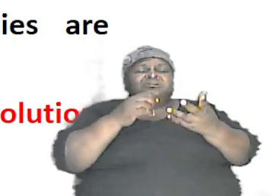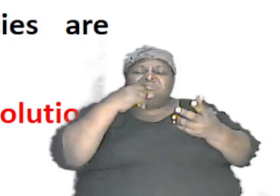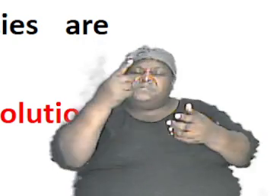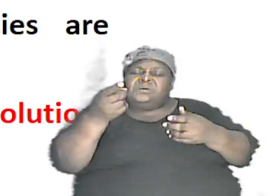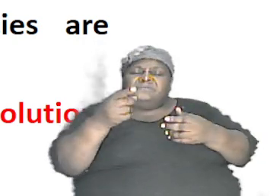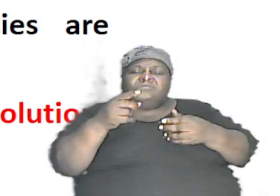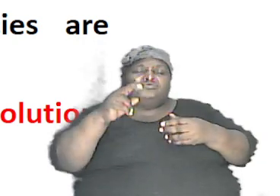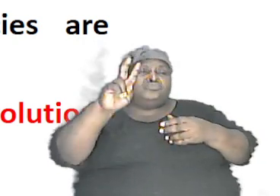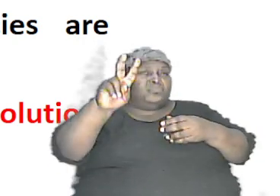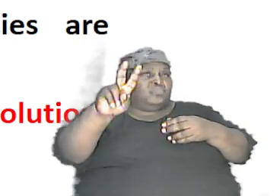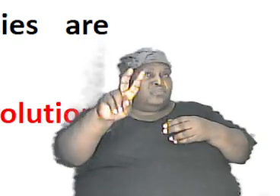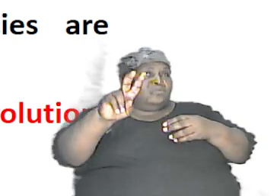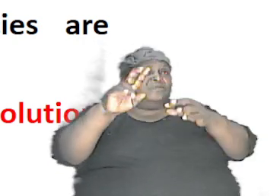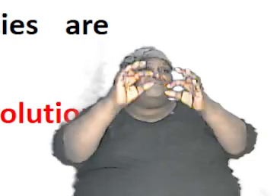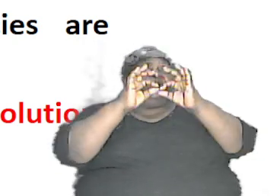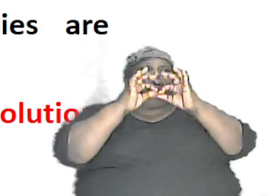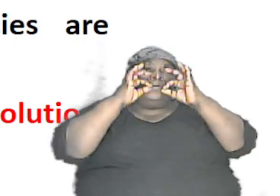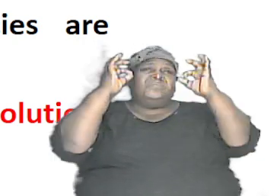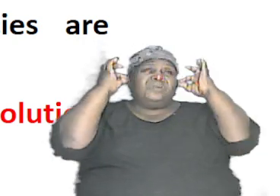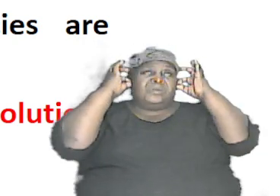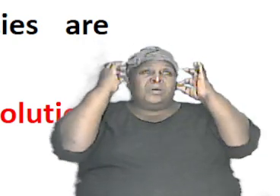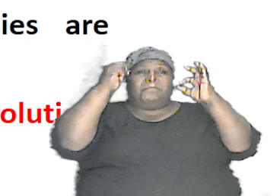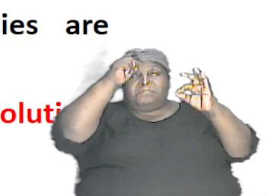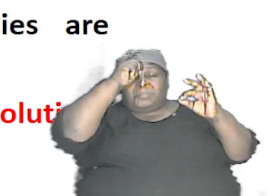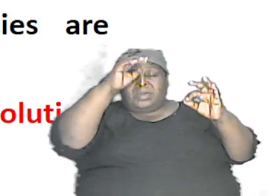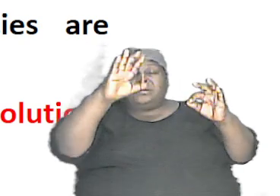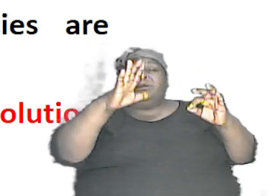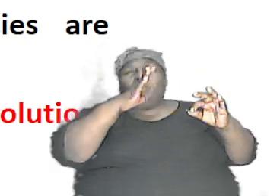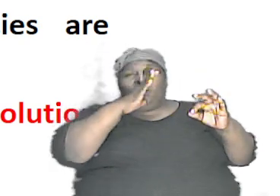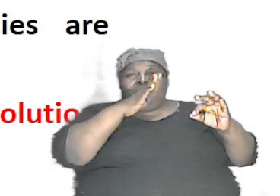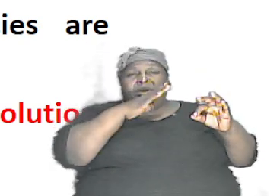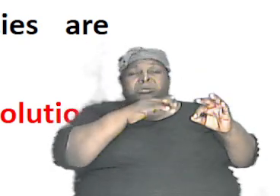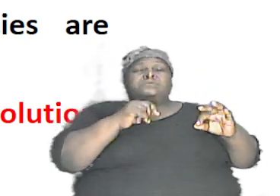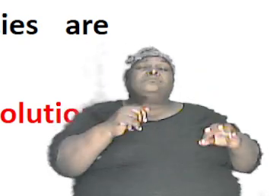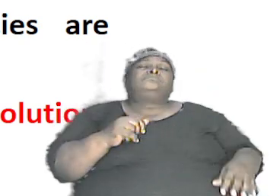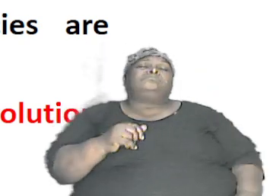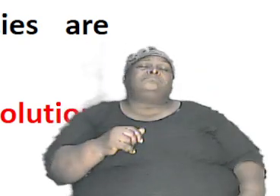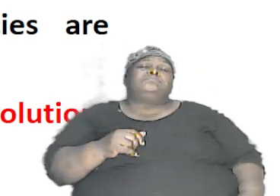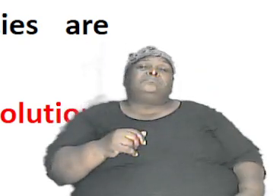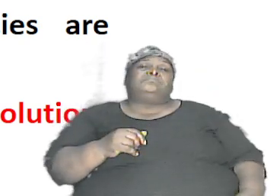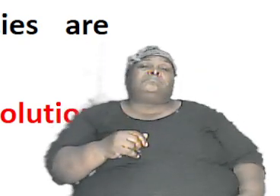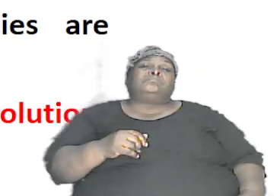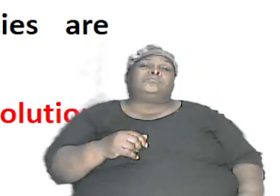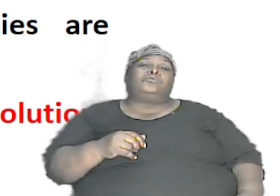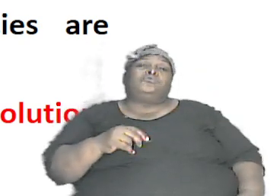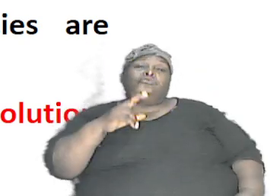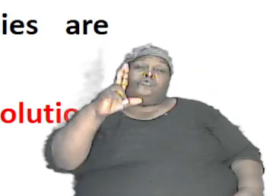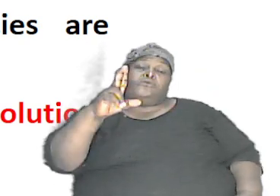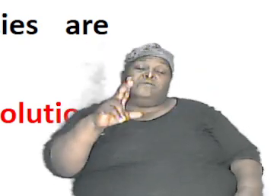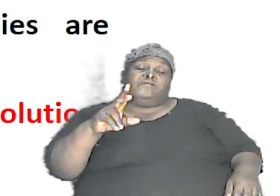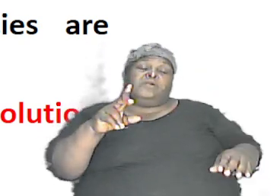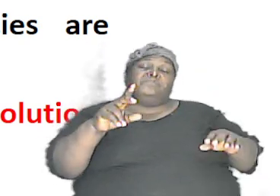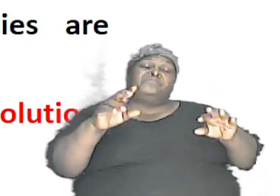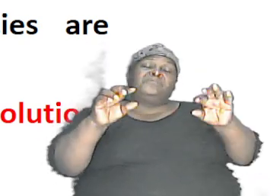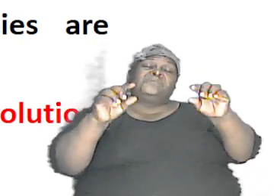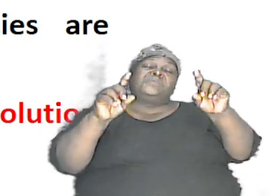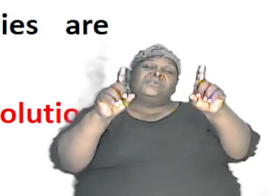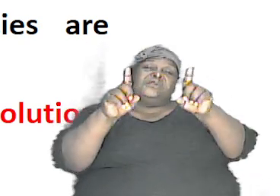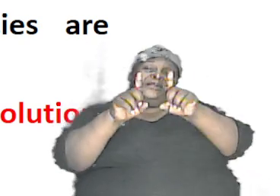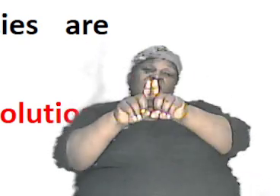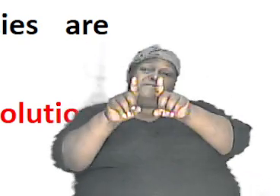from the cat family two from the dog family etc etc two from the different families of